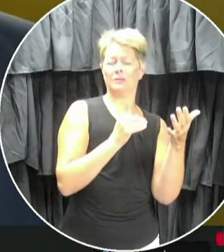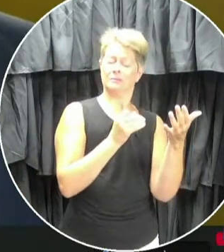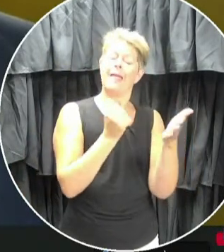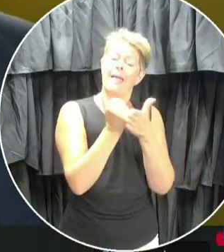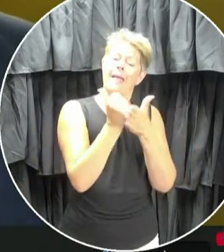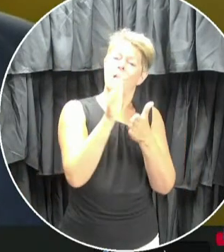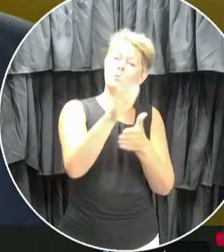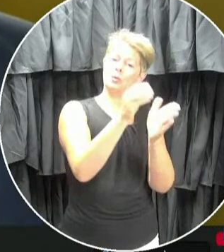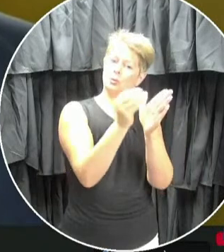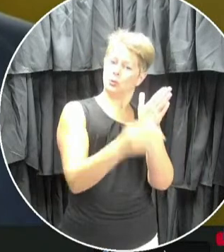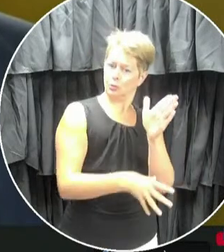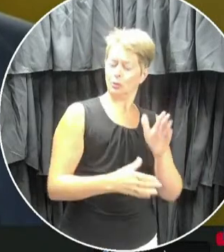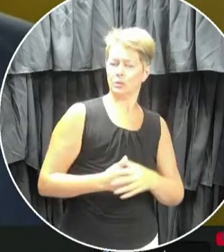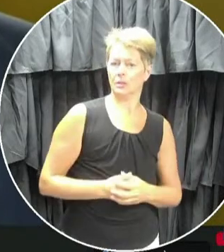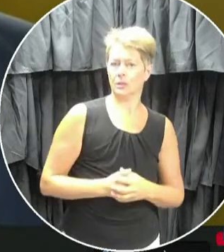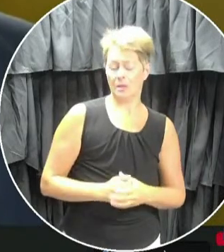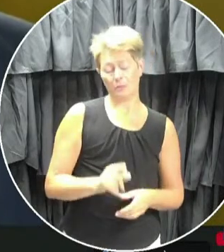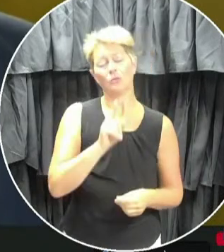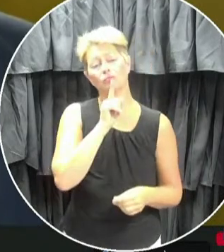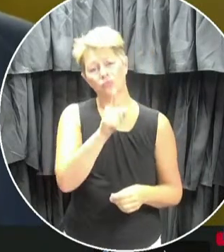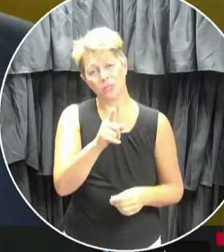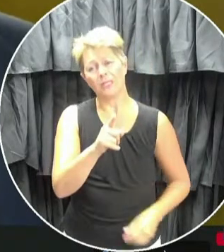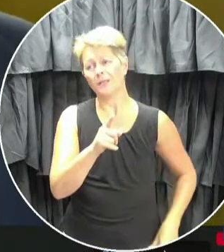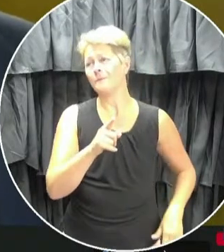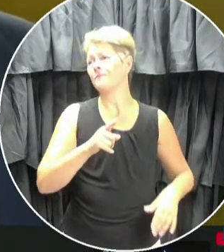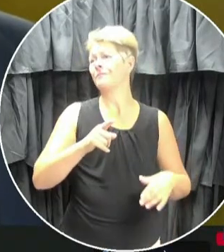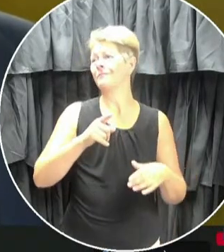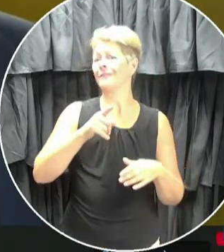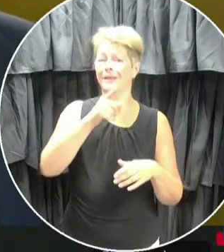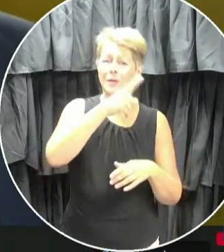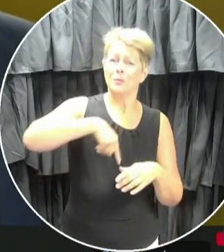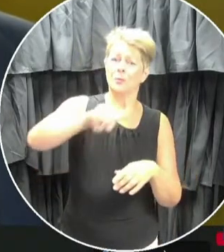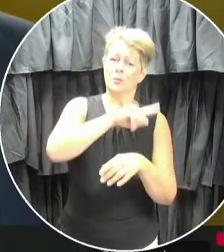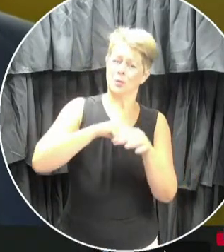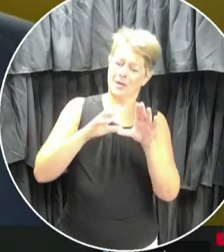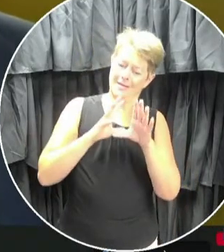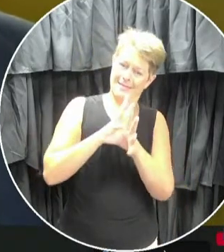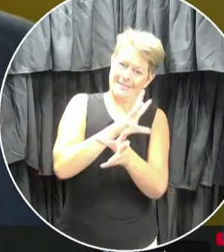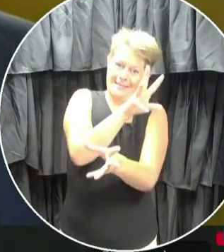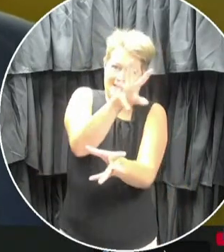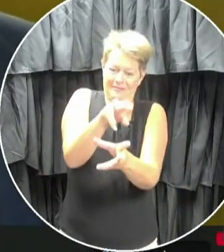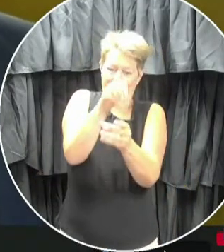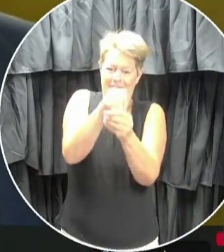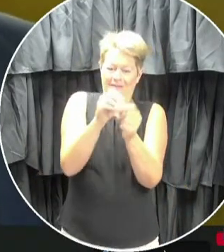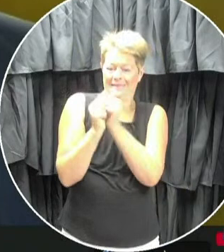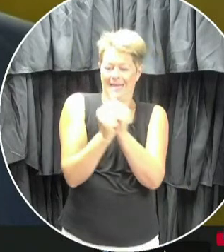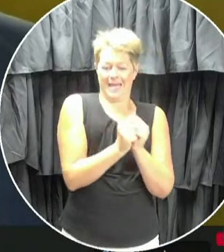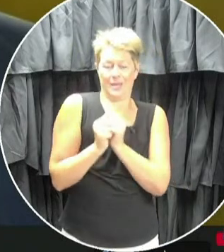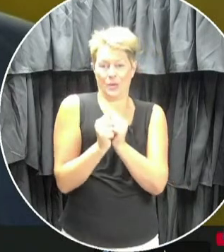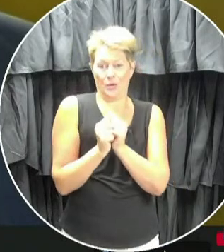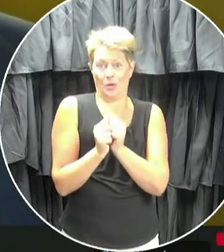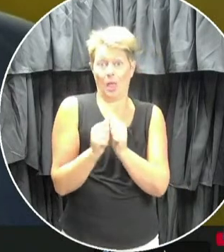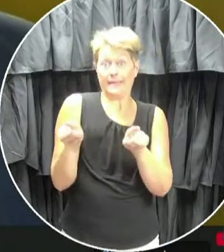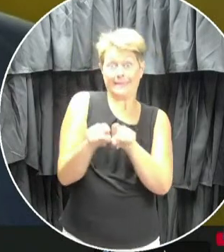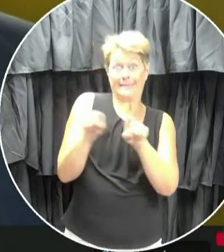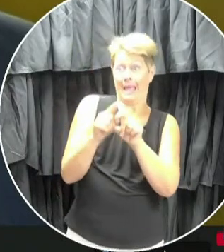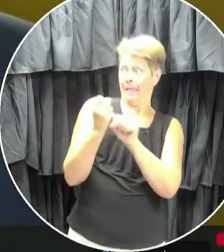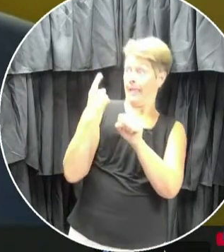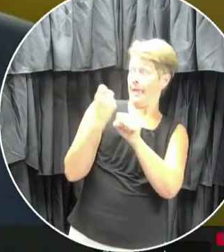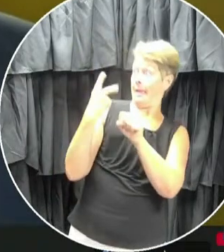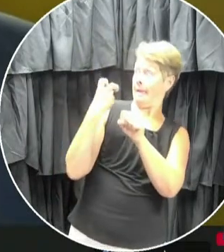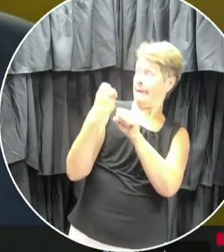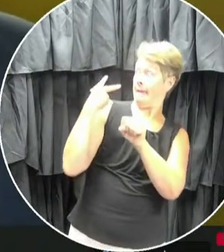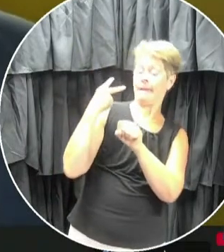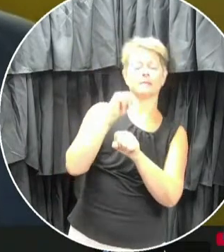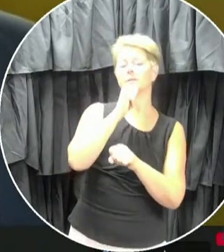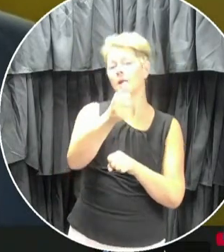It's been said a lot, but truly, we really are in this together. It's not going to be business as usual. It's not going to be a perfect plan for